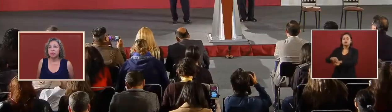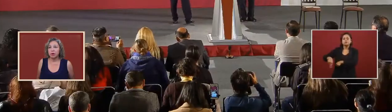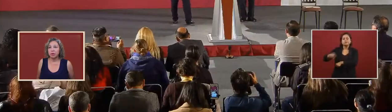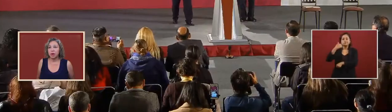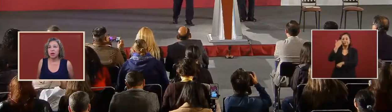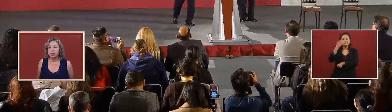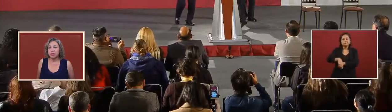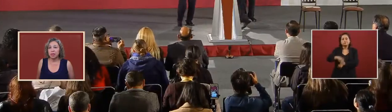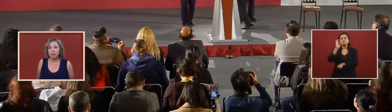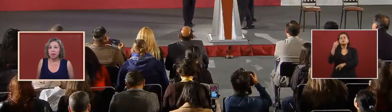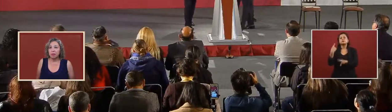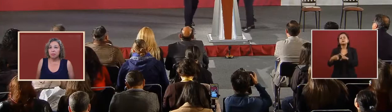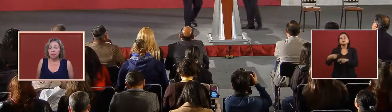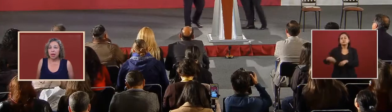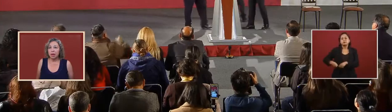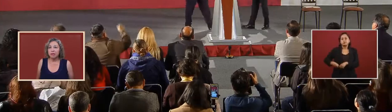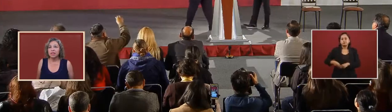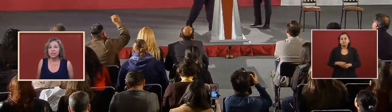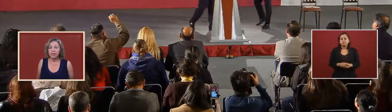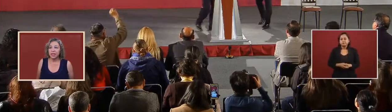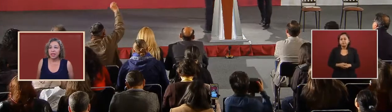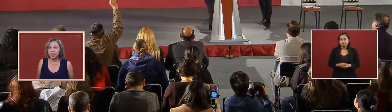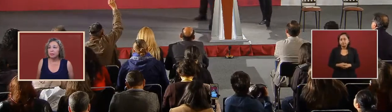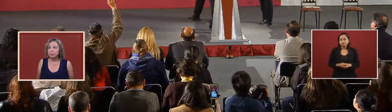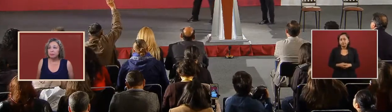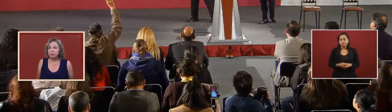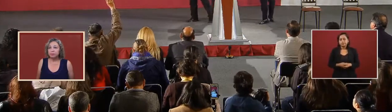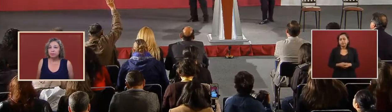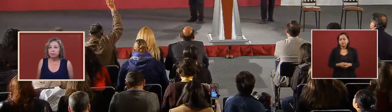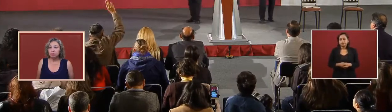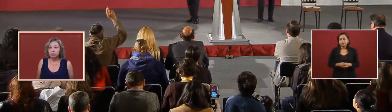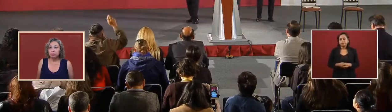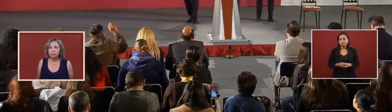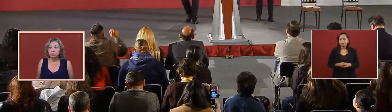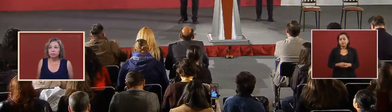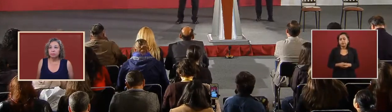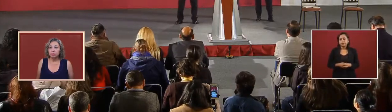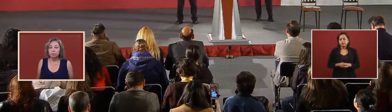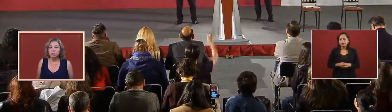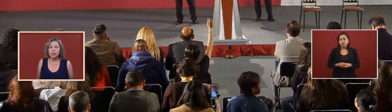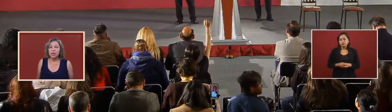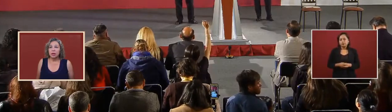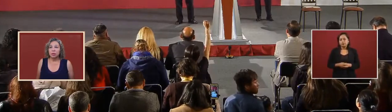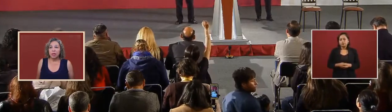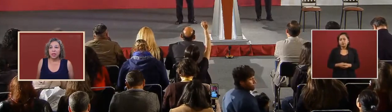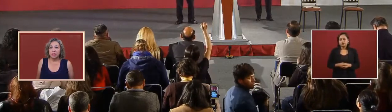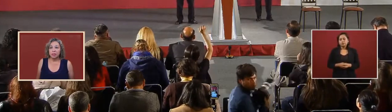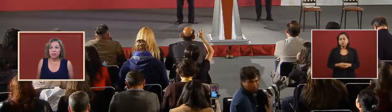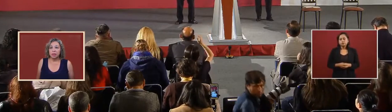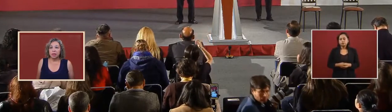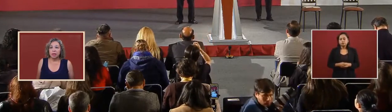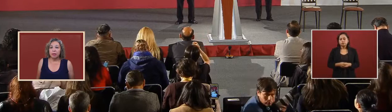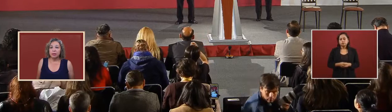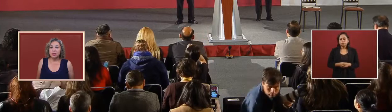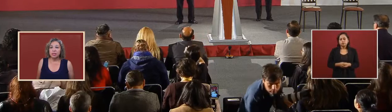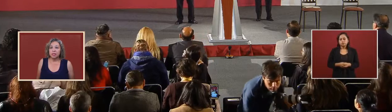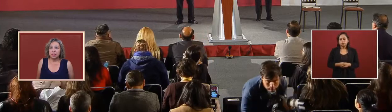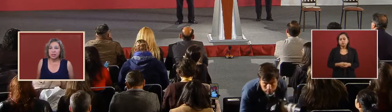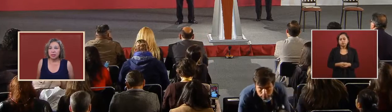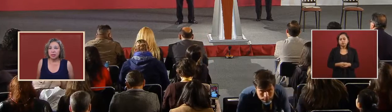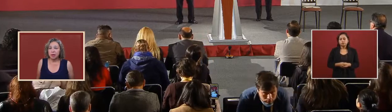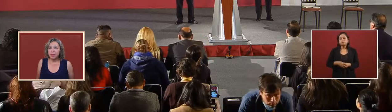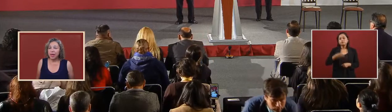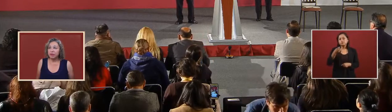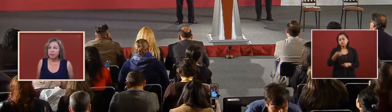searching for regarding the uh events of that day well yes this